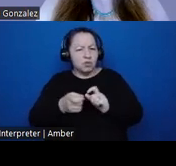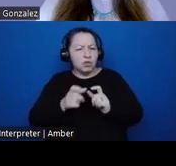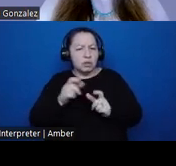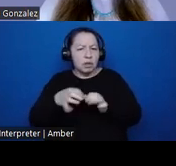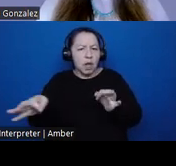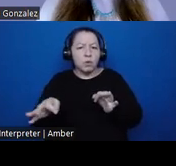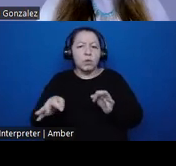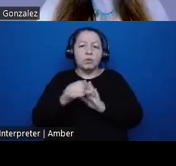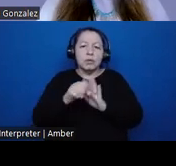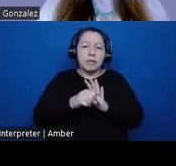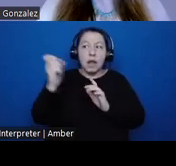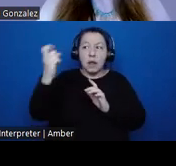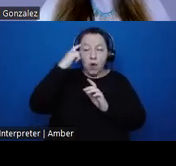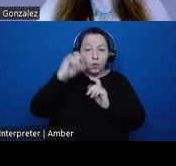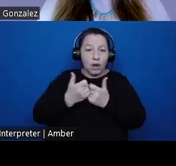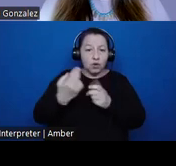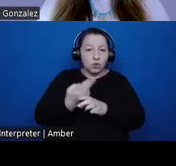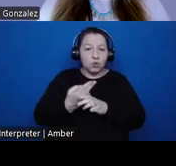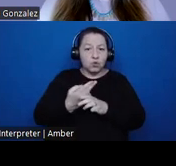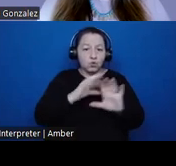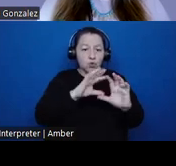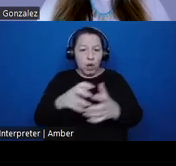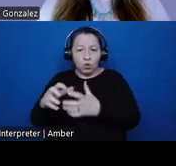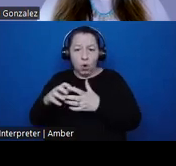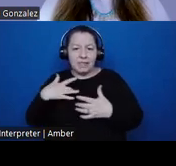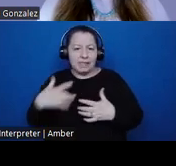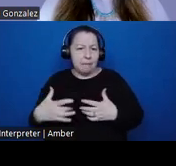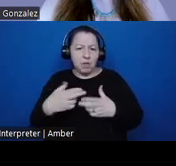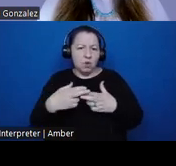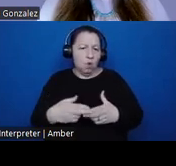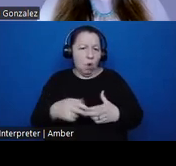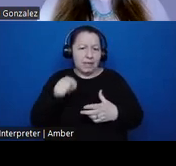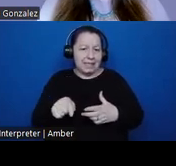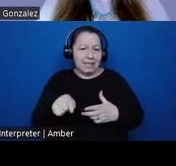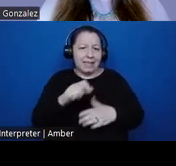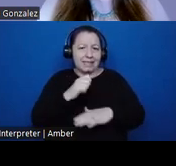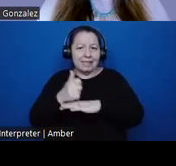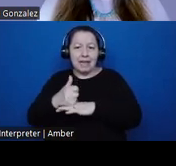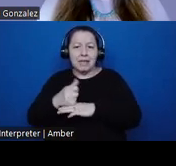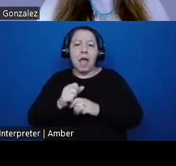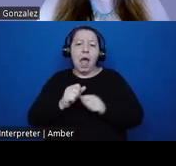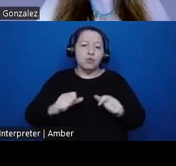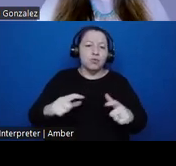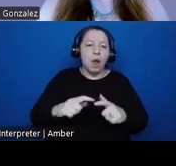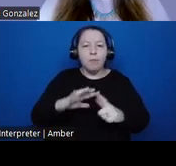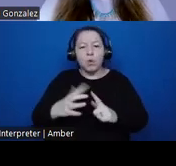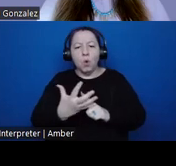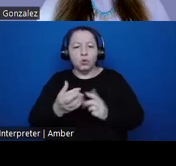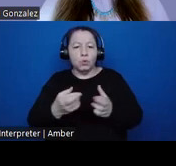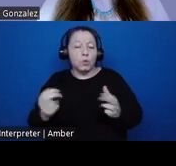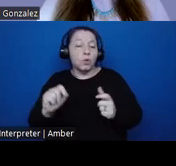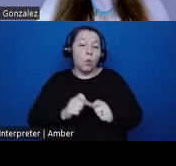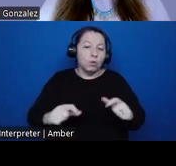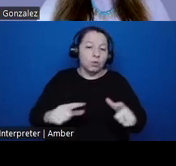agencies use to characterize what are typically referred to in these settings as tribal cultural resources or tribal cultural landscapes.